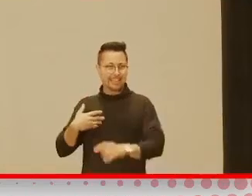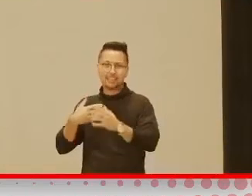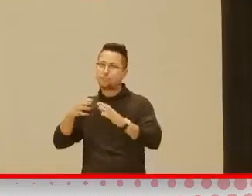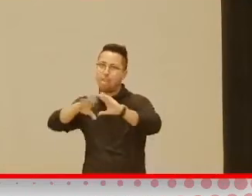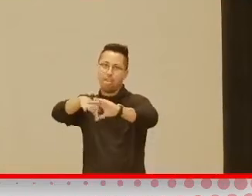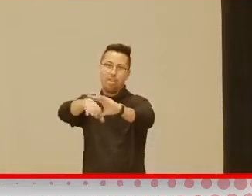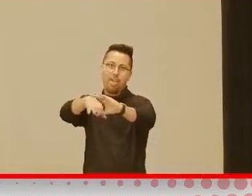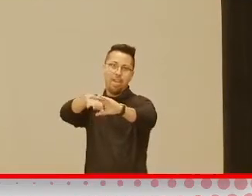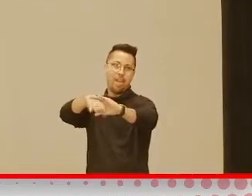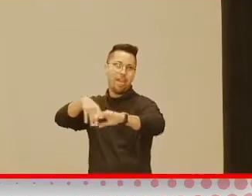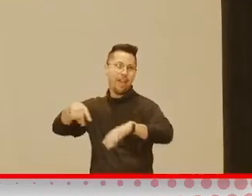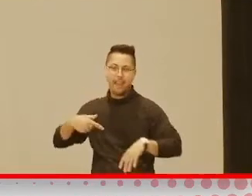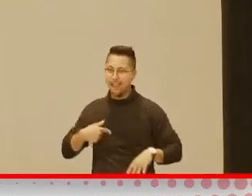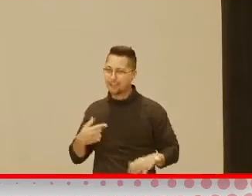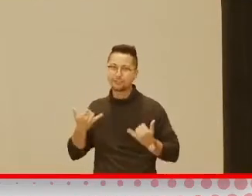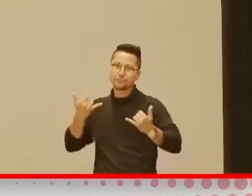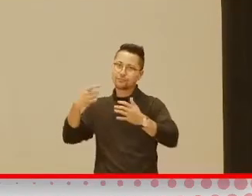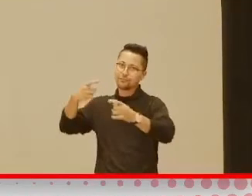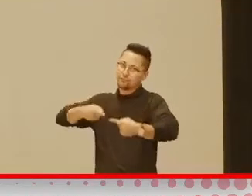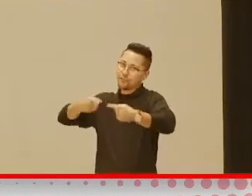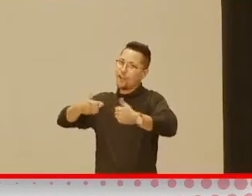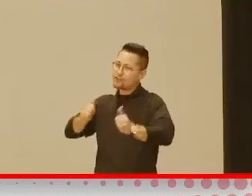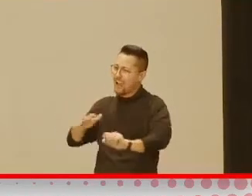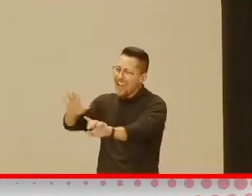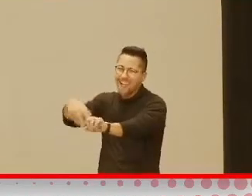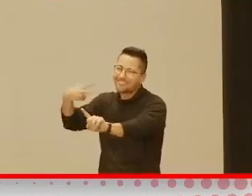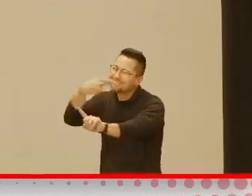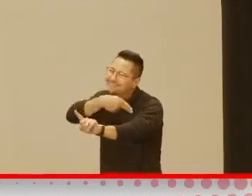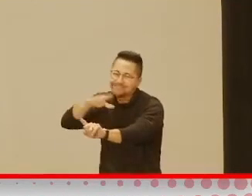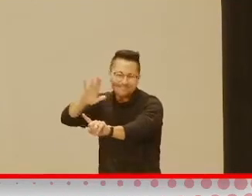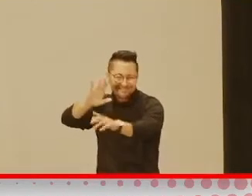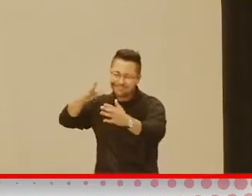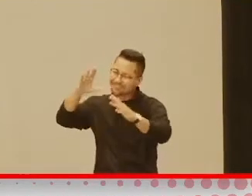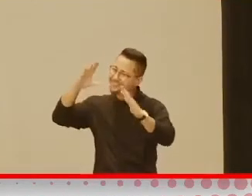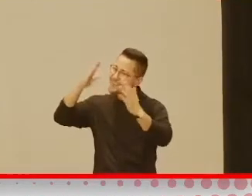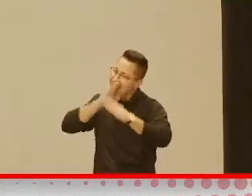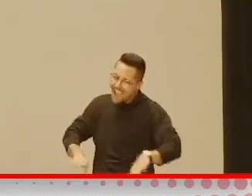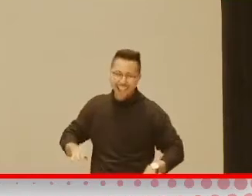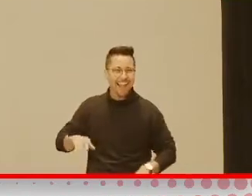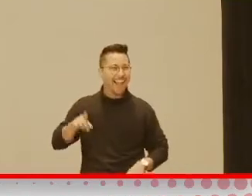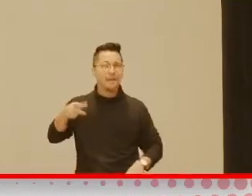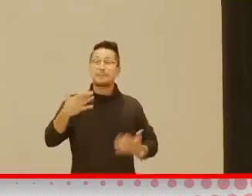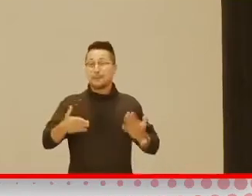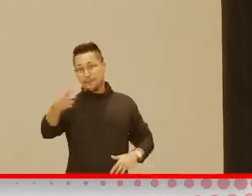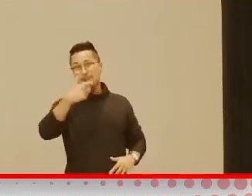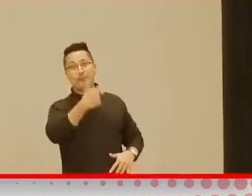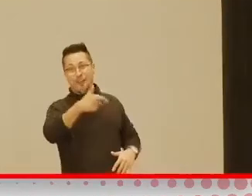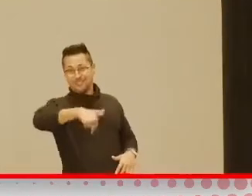watching. It's not nap time yet, right? So he's probably watching. He's going, oh, mom, really?